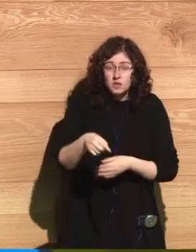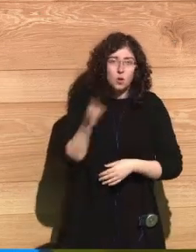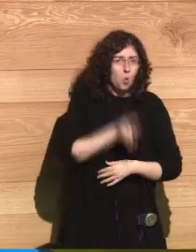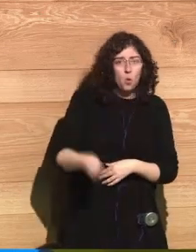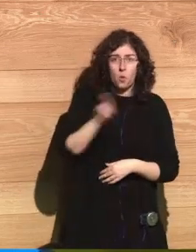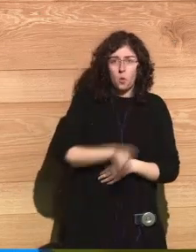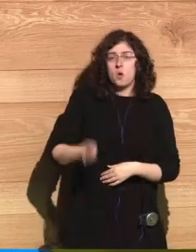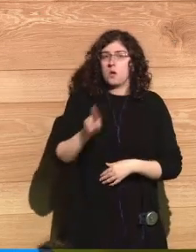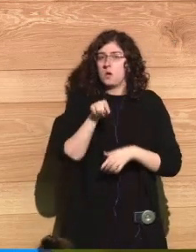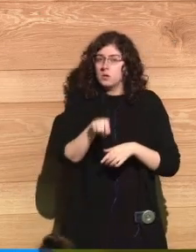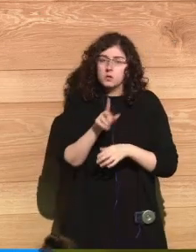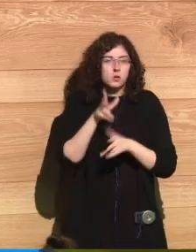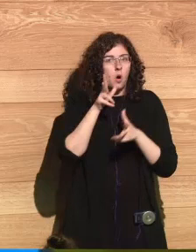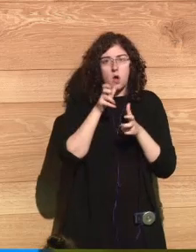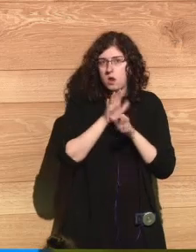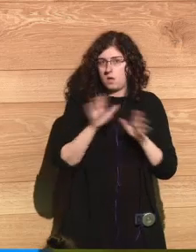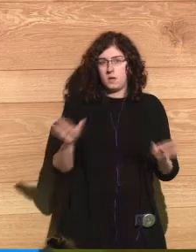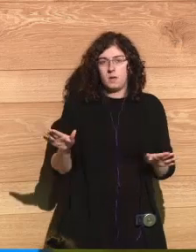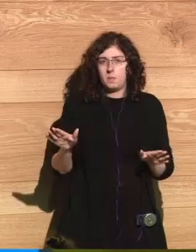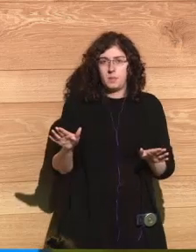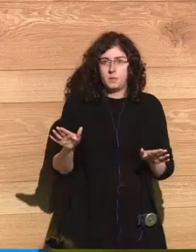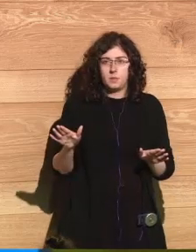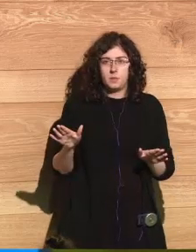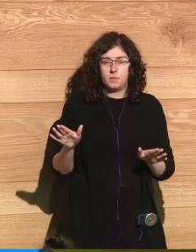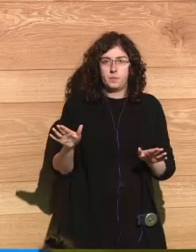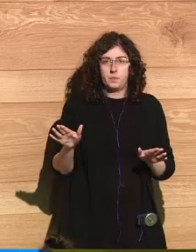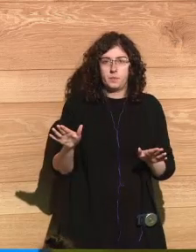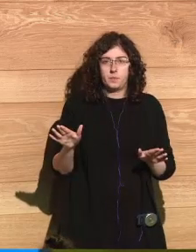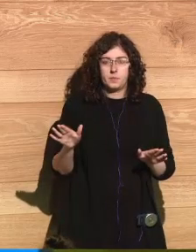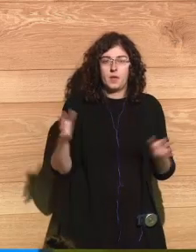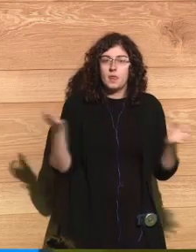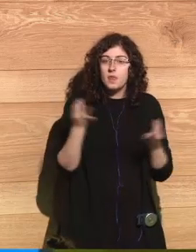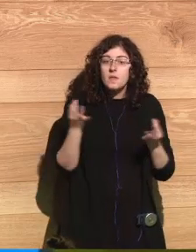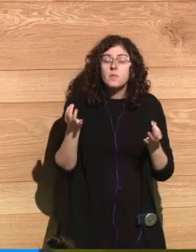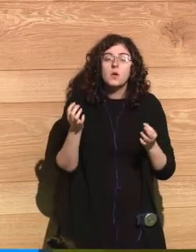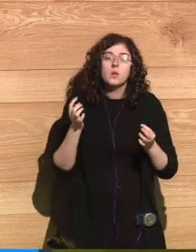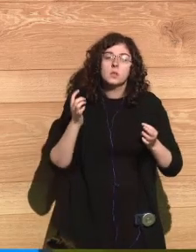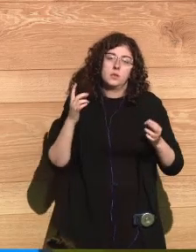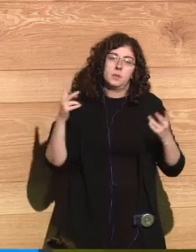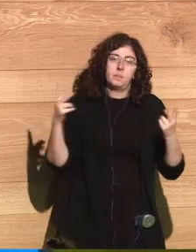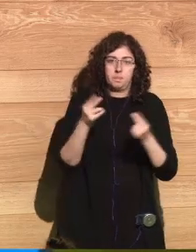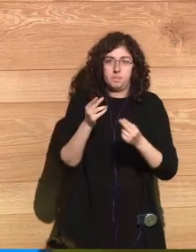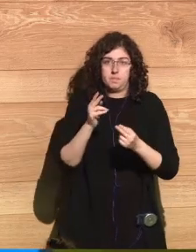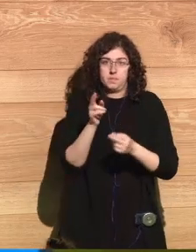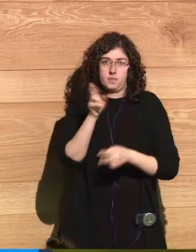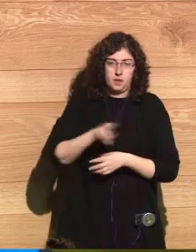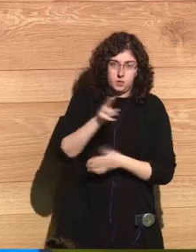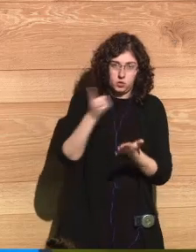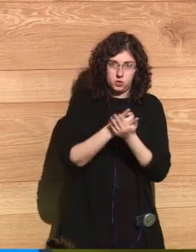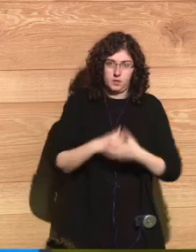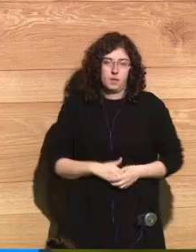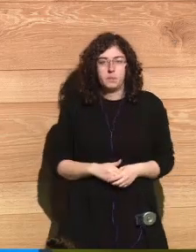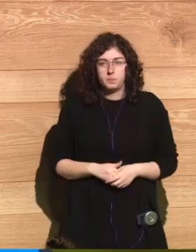next day, I started getting unsigned hate letters at the university I was